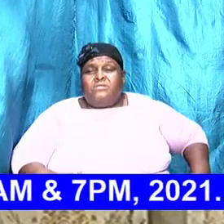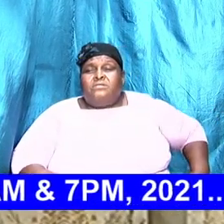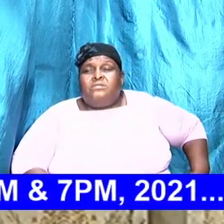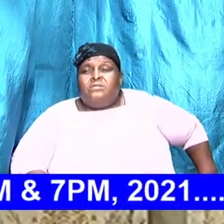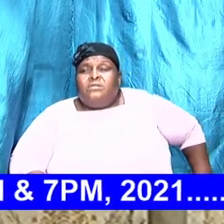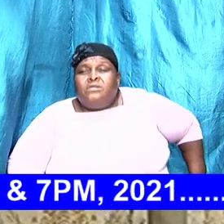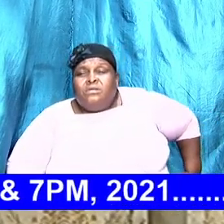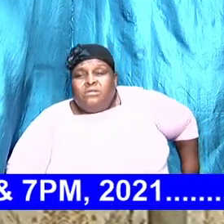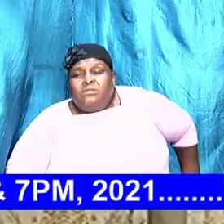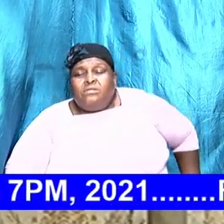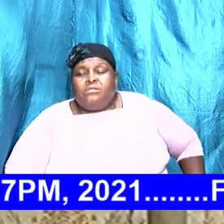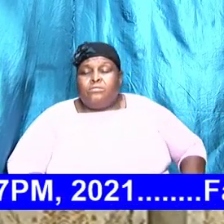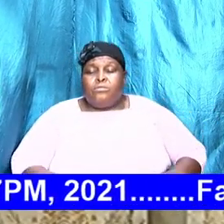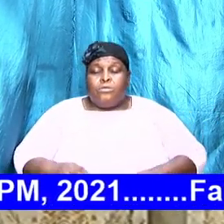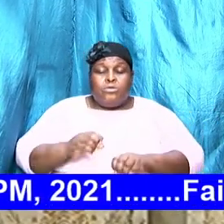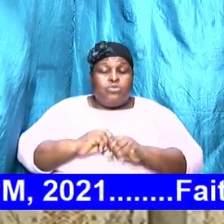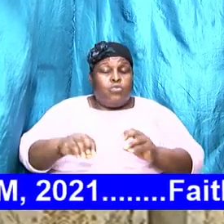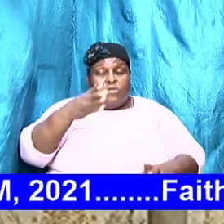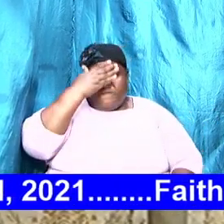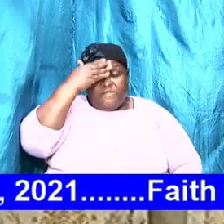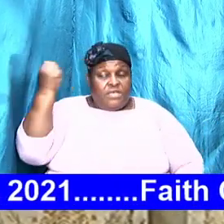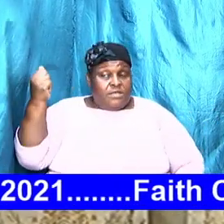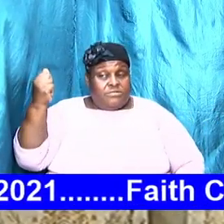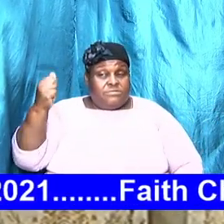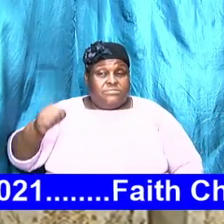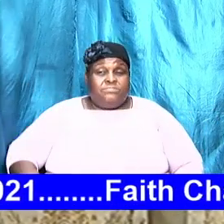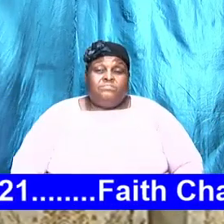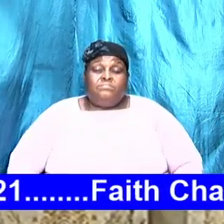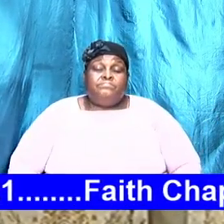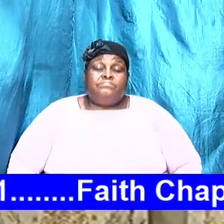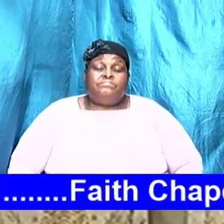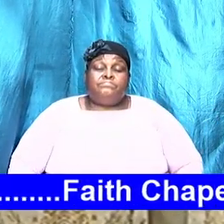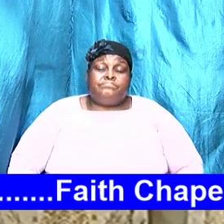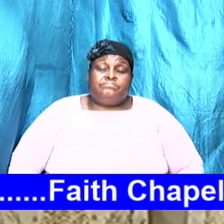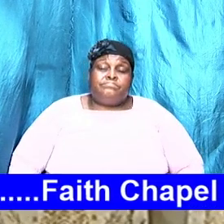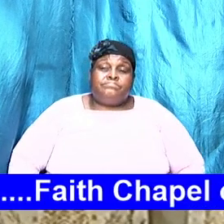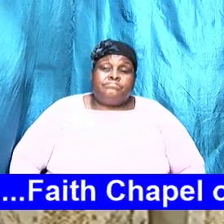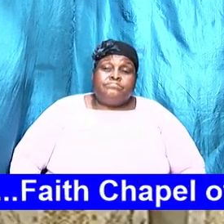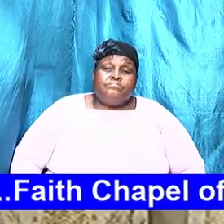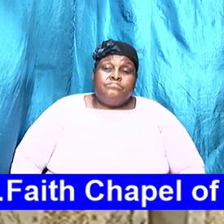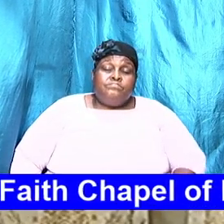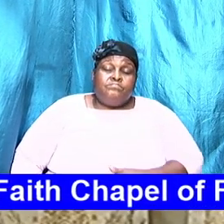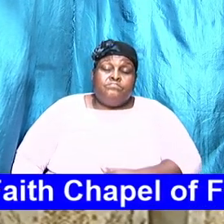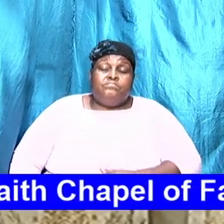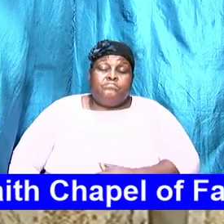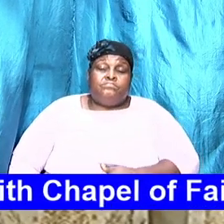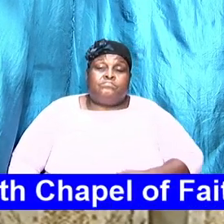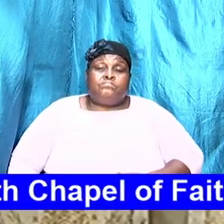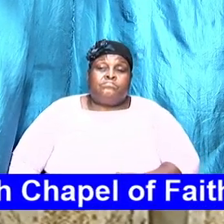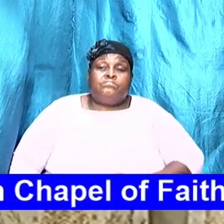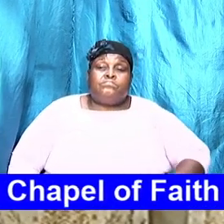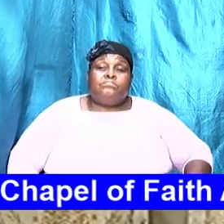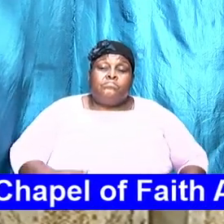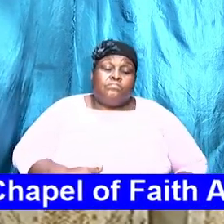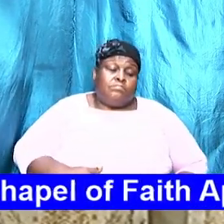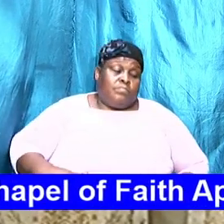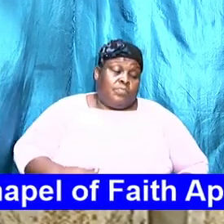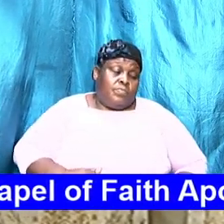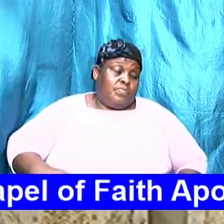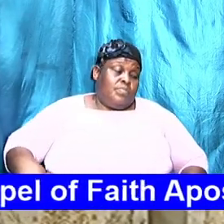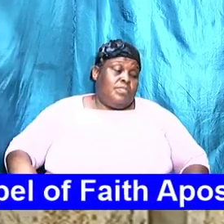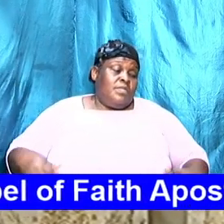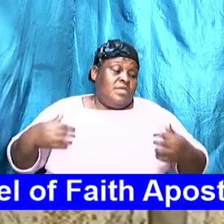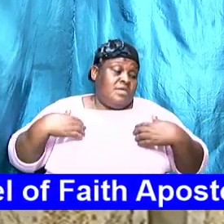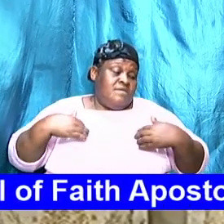not forget that, brothers and sisters. And so, having said that, I know